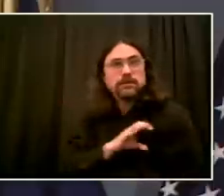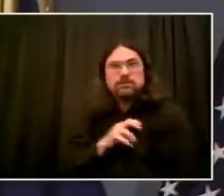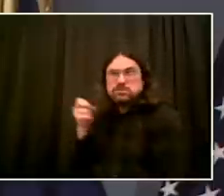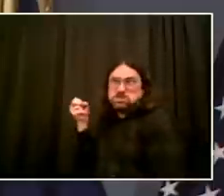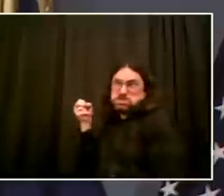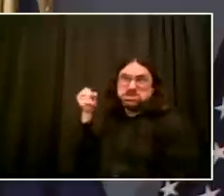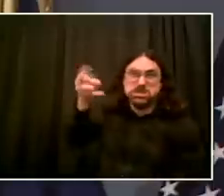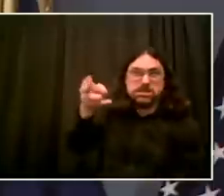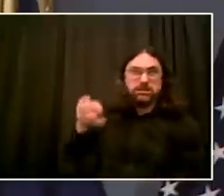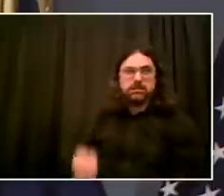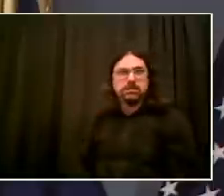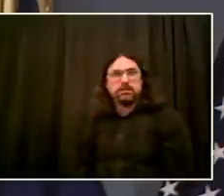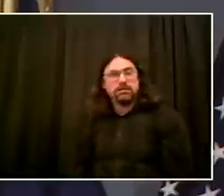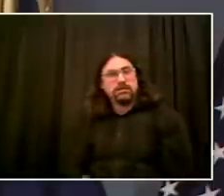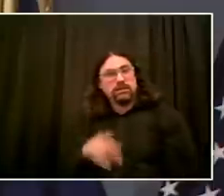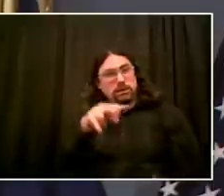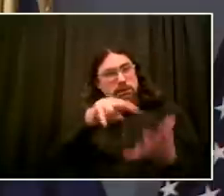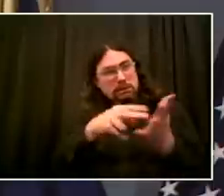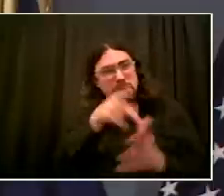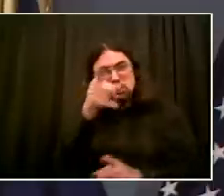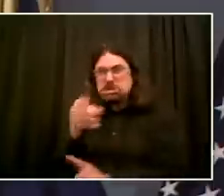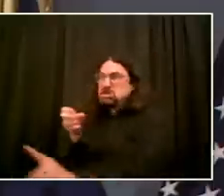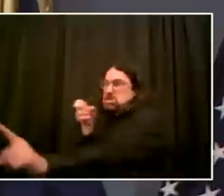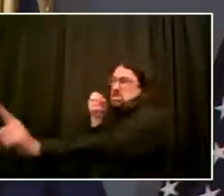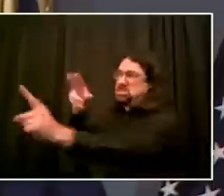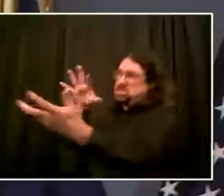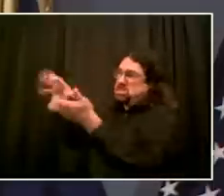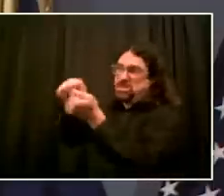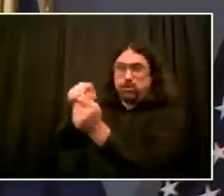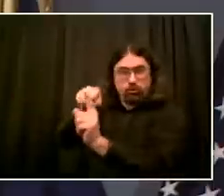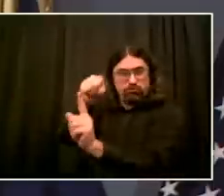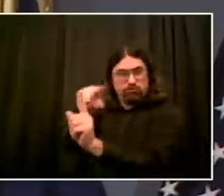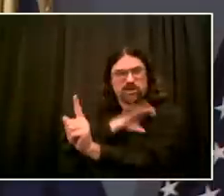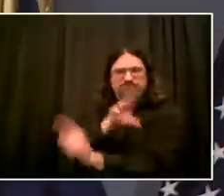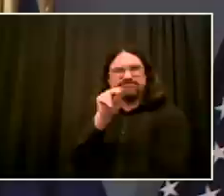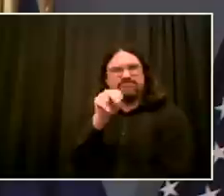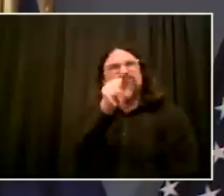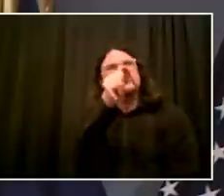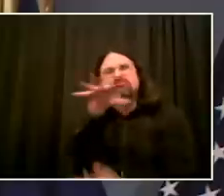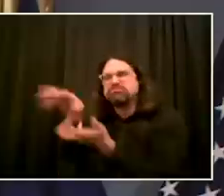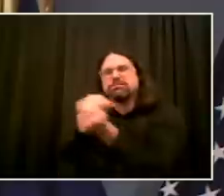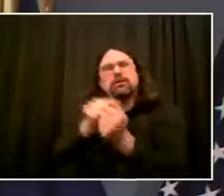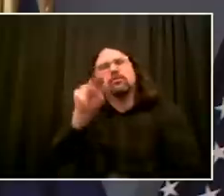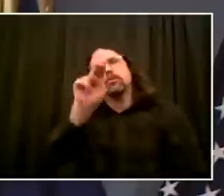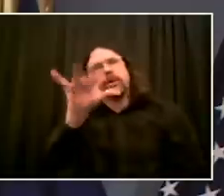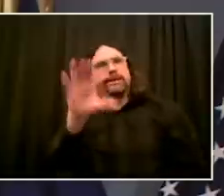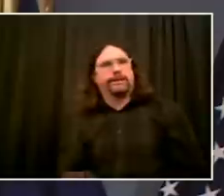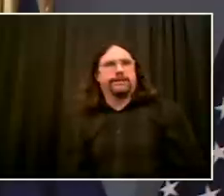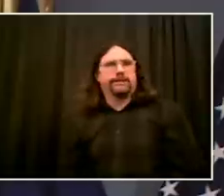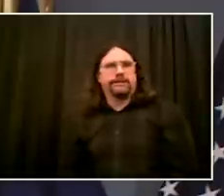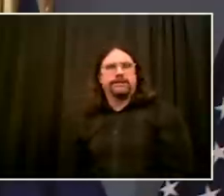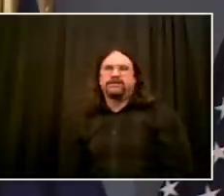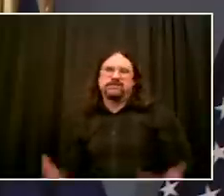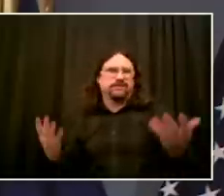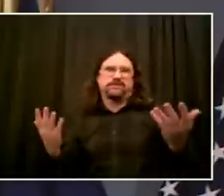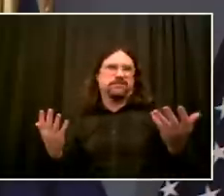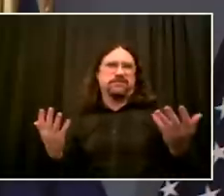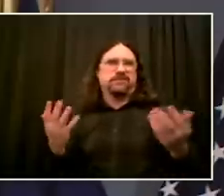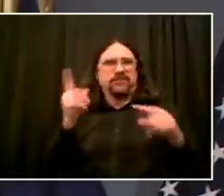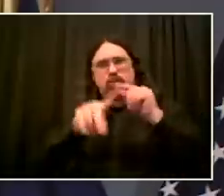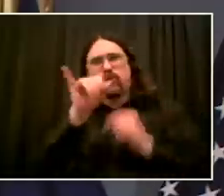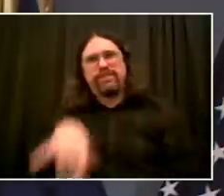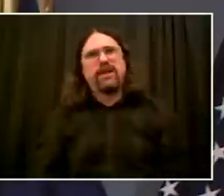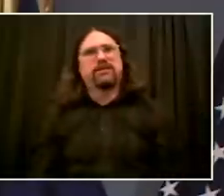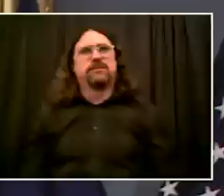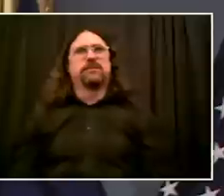what they said was the purpose of their demonstration, the kind of weapons they brought with them, they were seeking to do